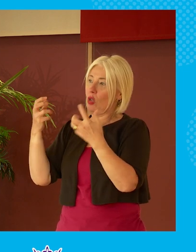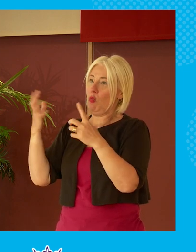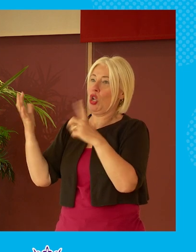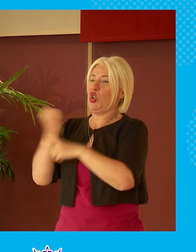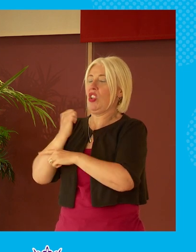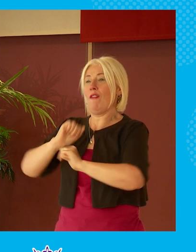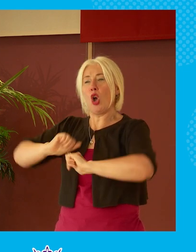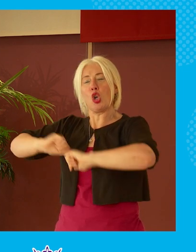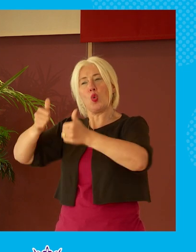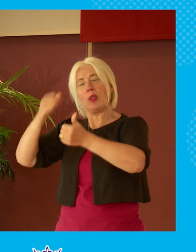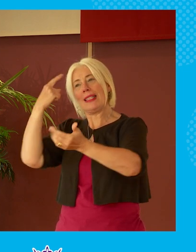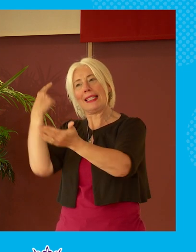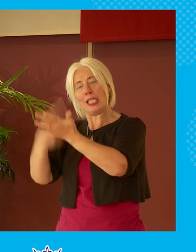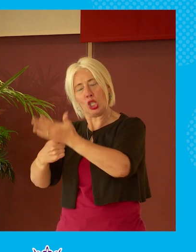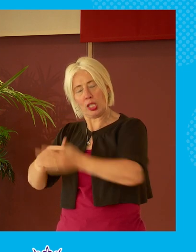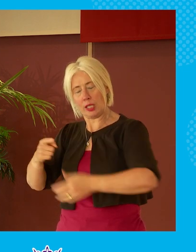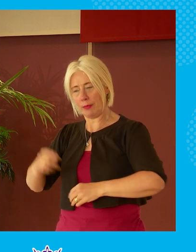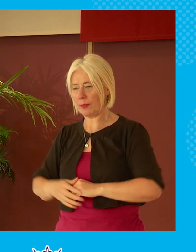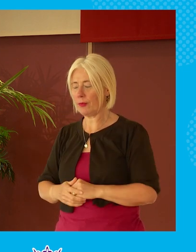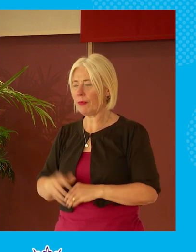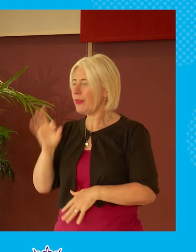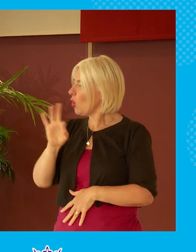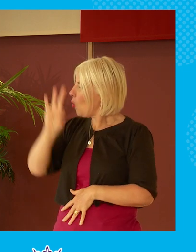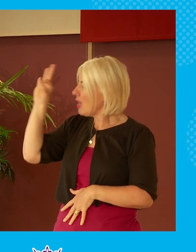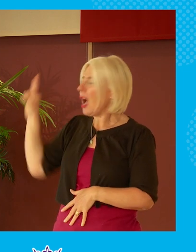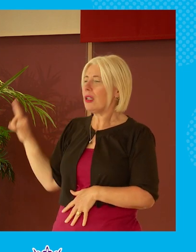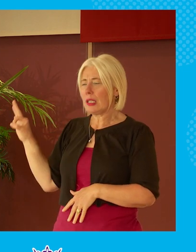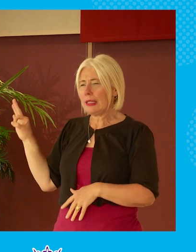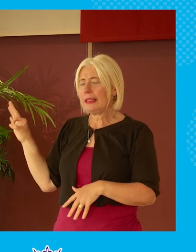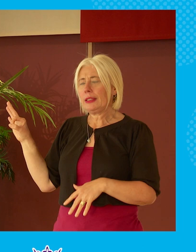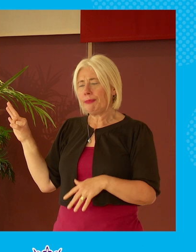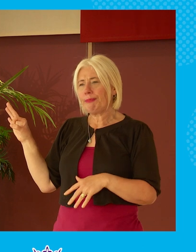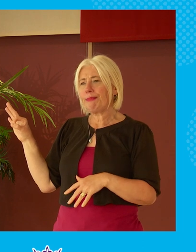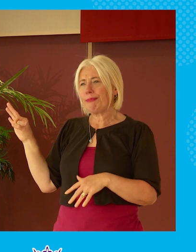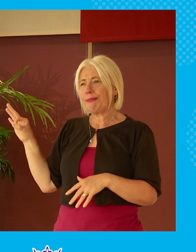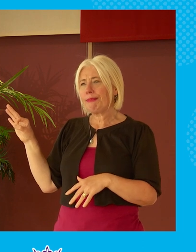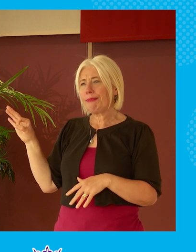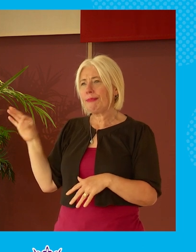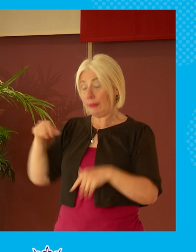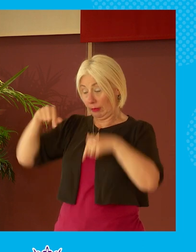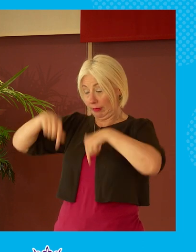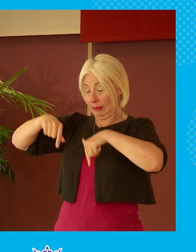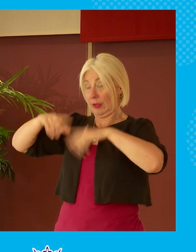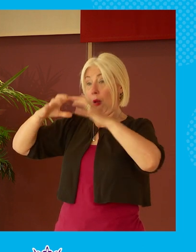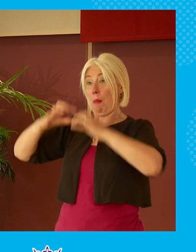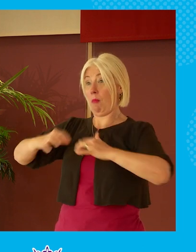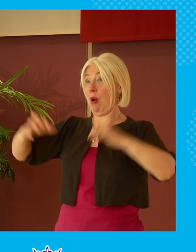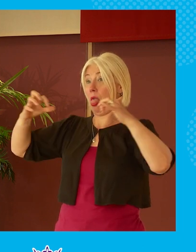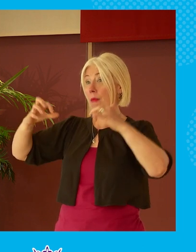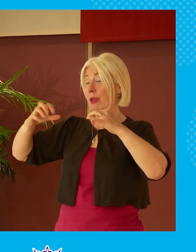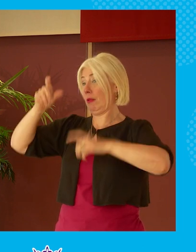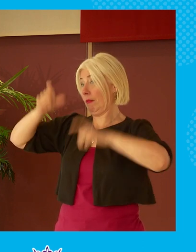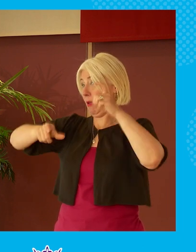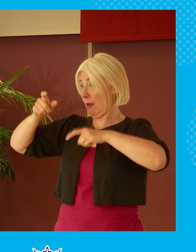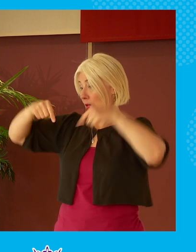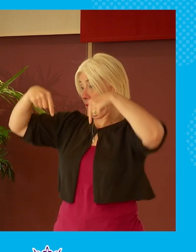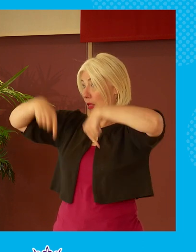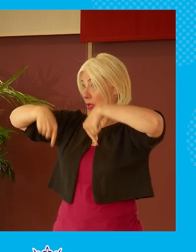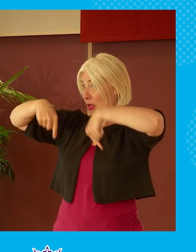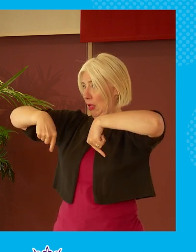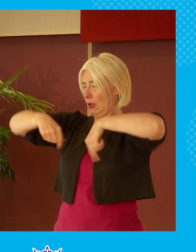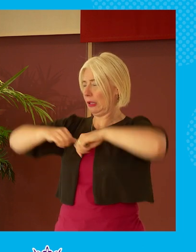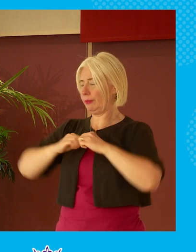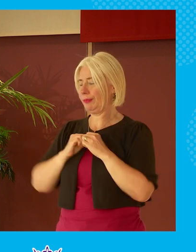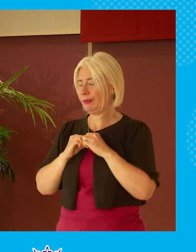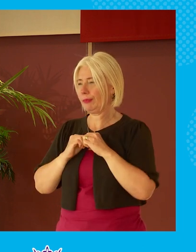and i just want to ask is i think on the parliamentarians who are in the room here